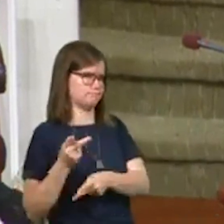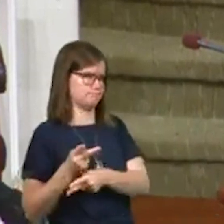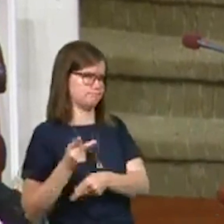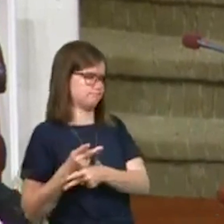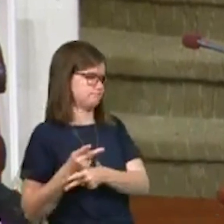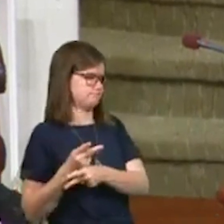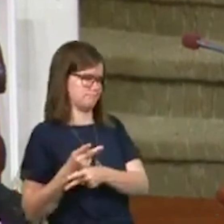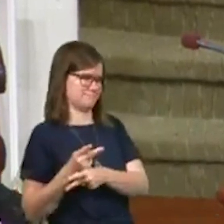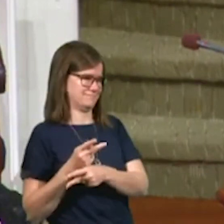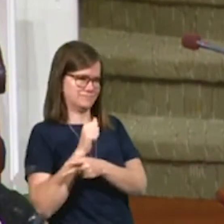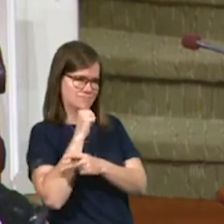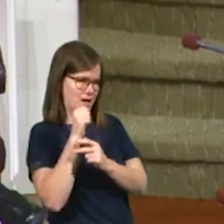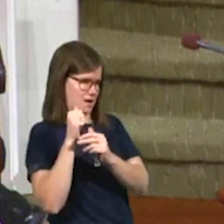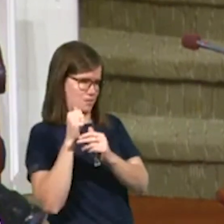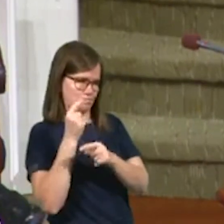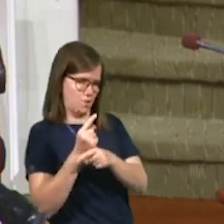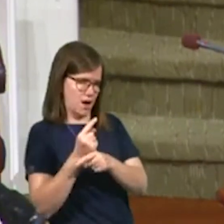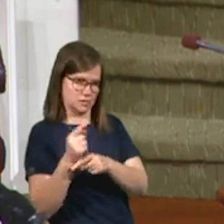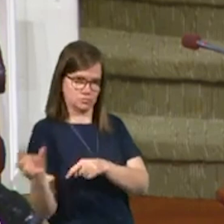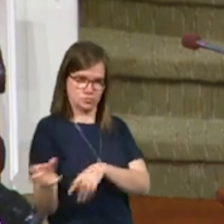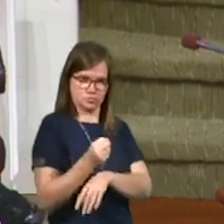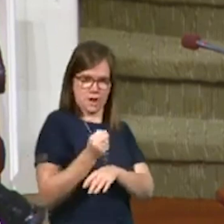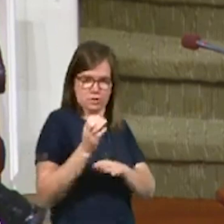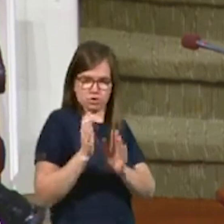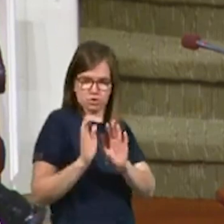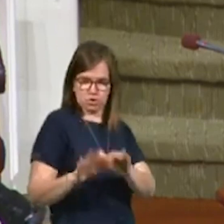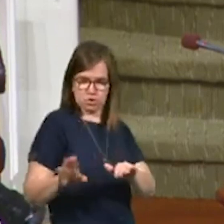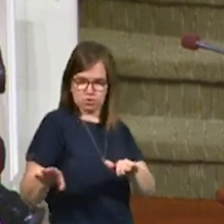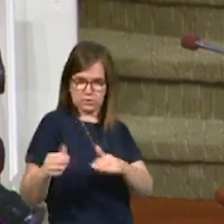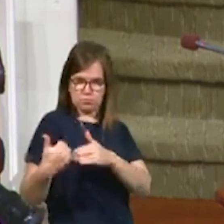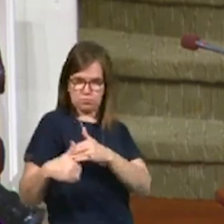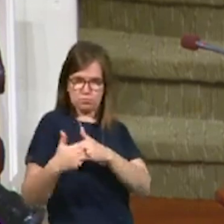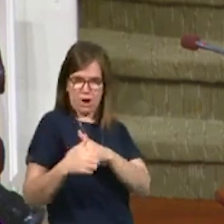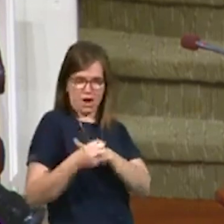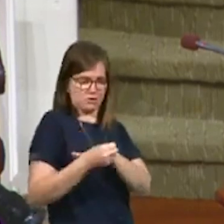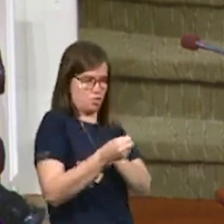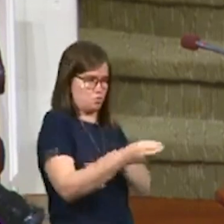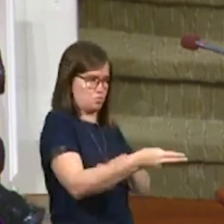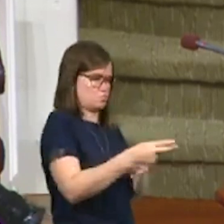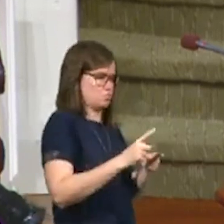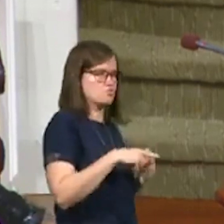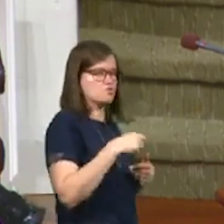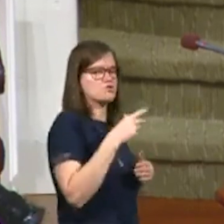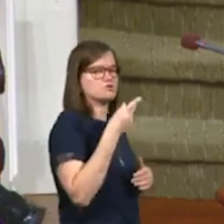meat to take the children's bread and to cast it under the dogs.